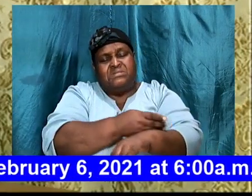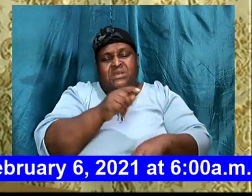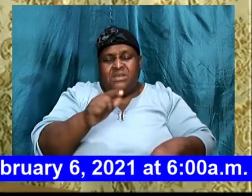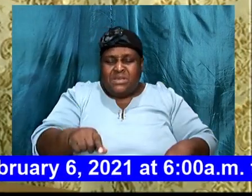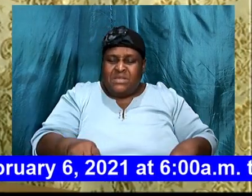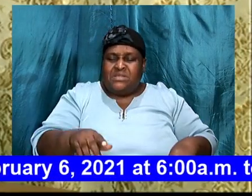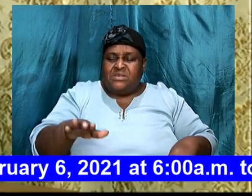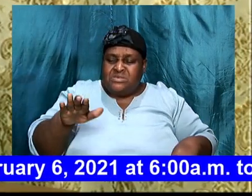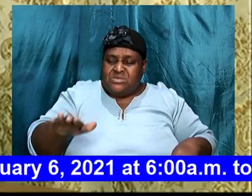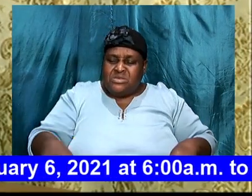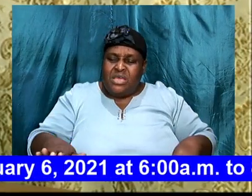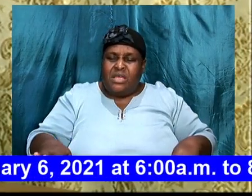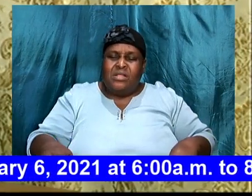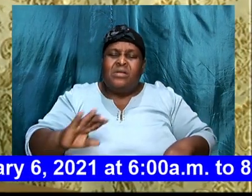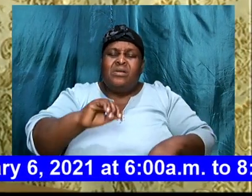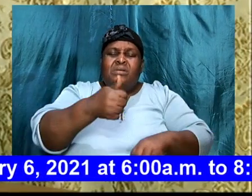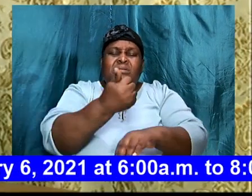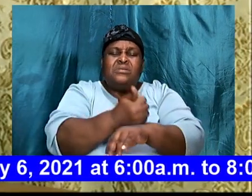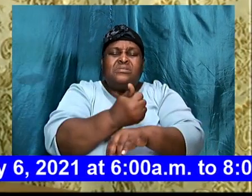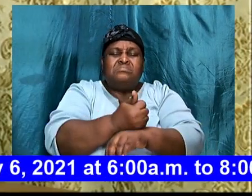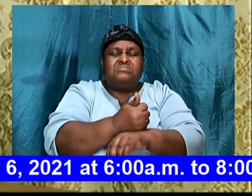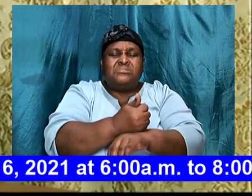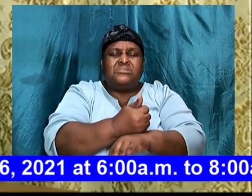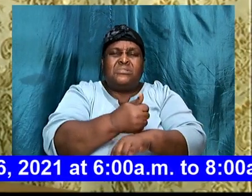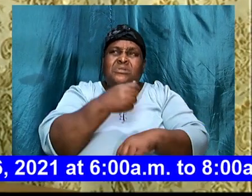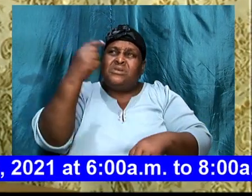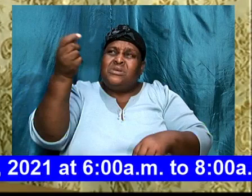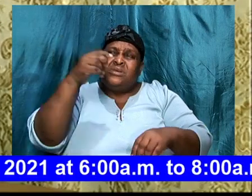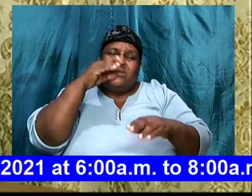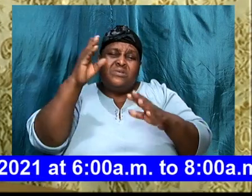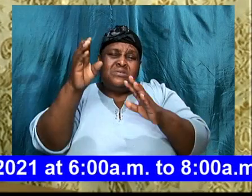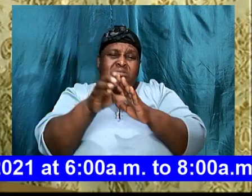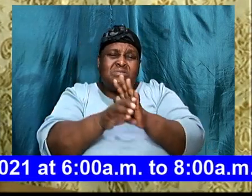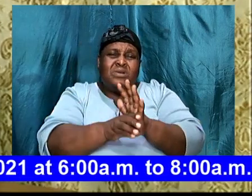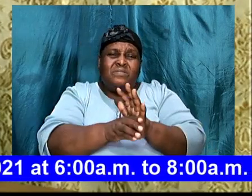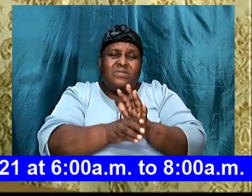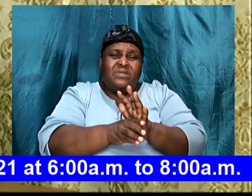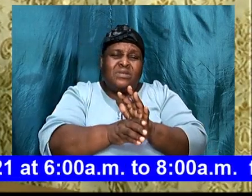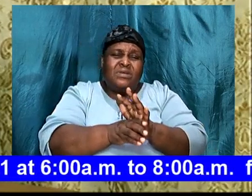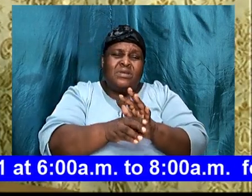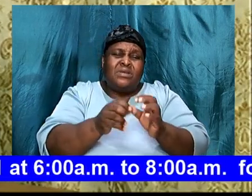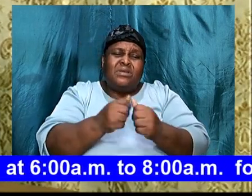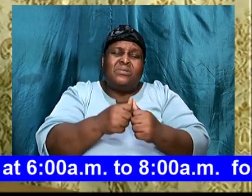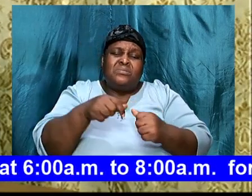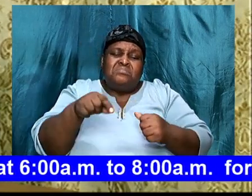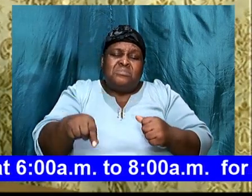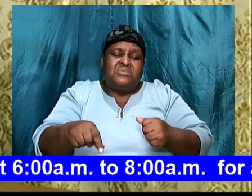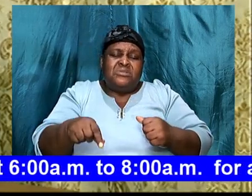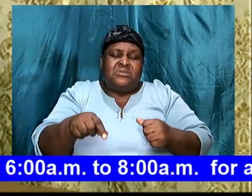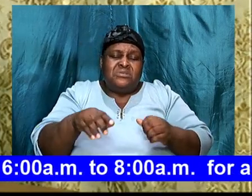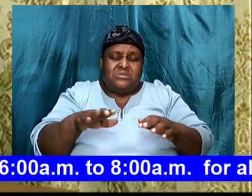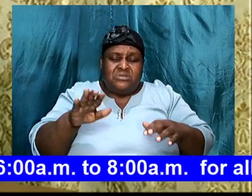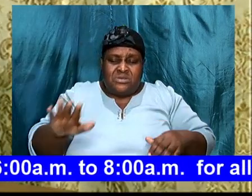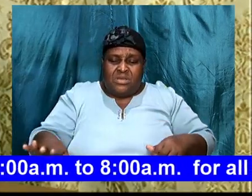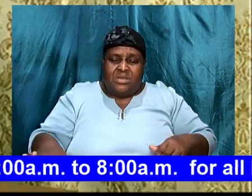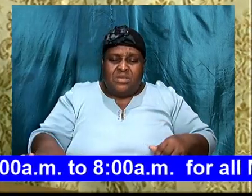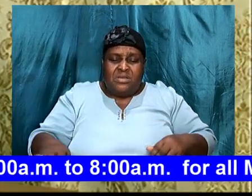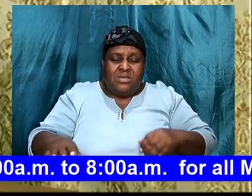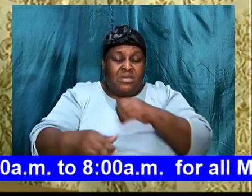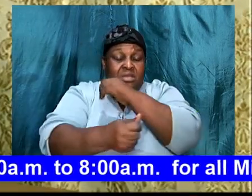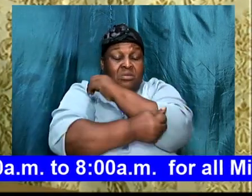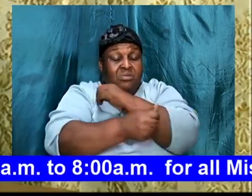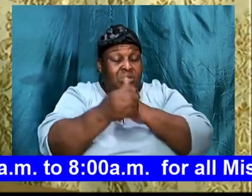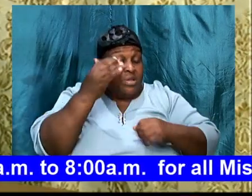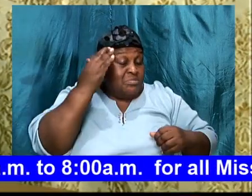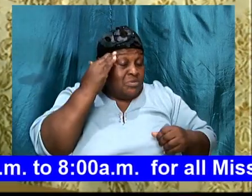God would establish His covenant, with this child. So, Abraham knew, that God had a plan,